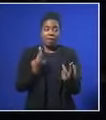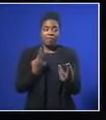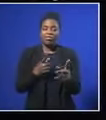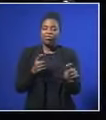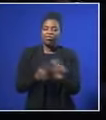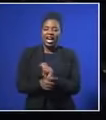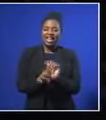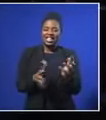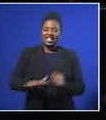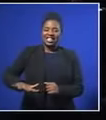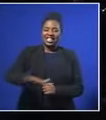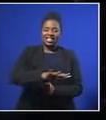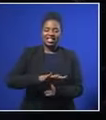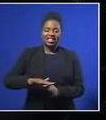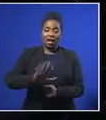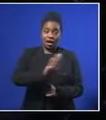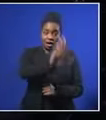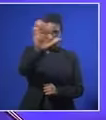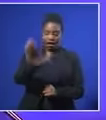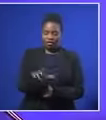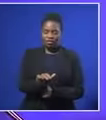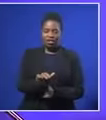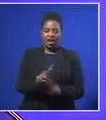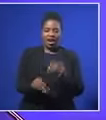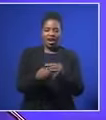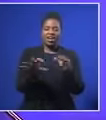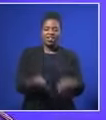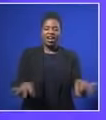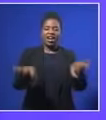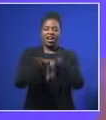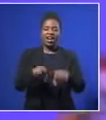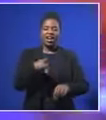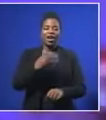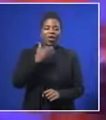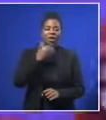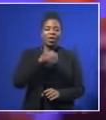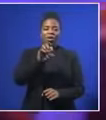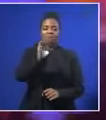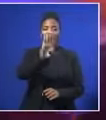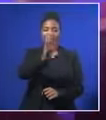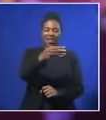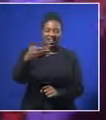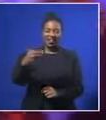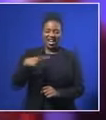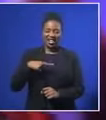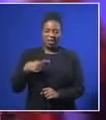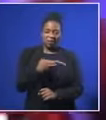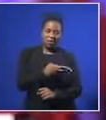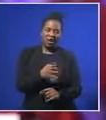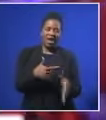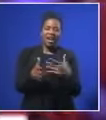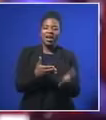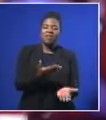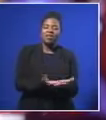the African continent and make a difference globally were told by former U.S. President Barack Obama that anything is possible,